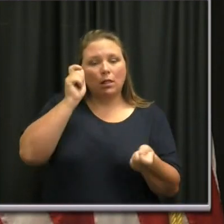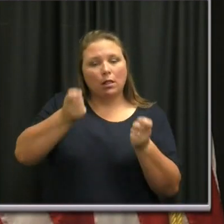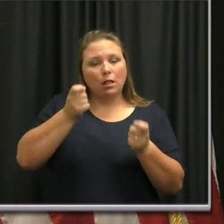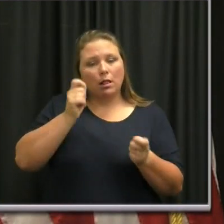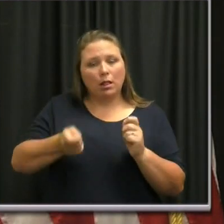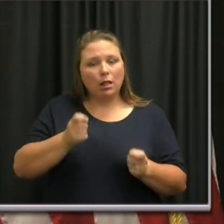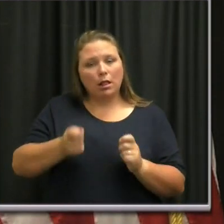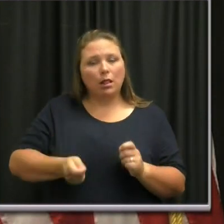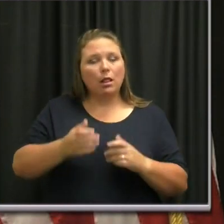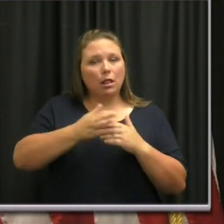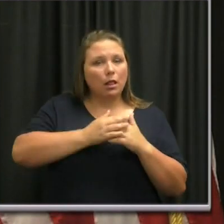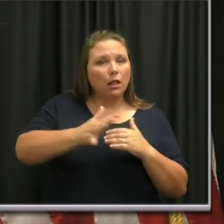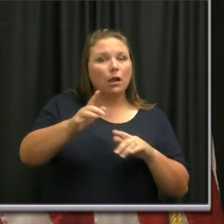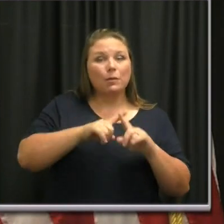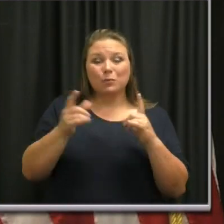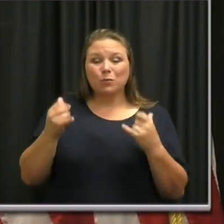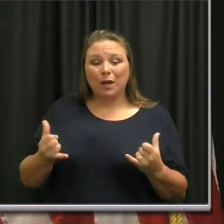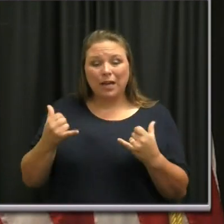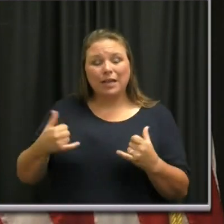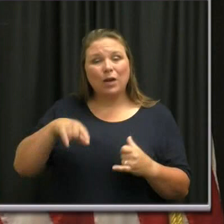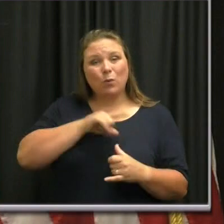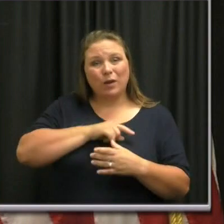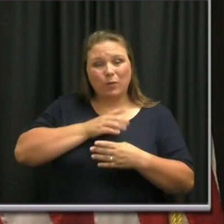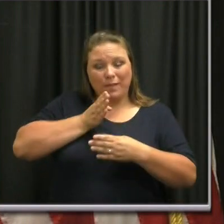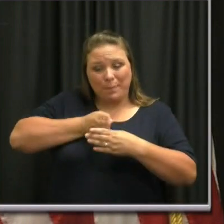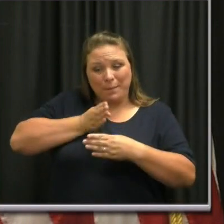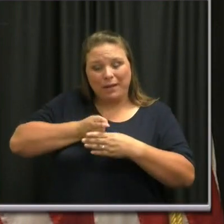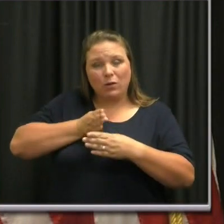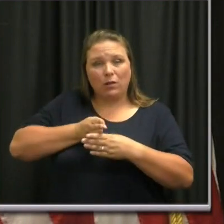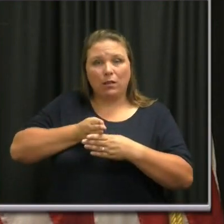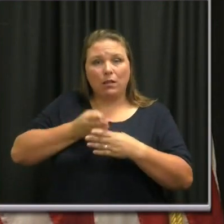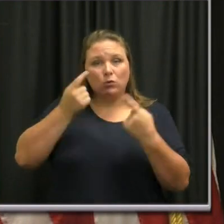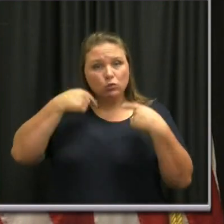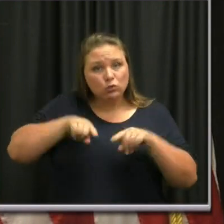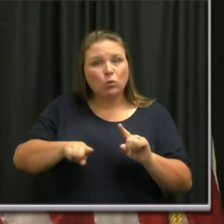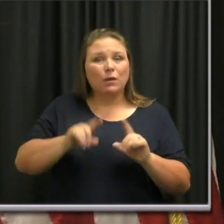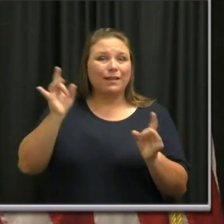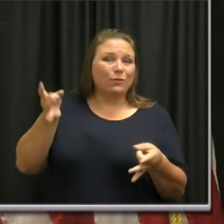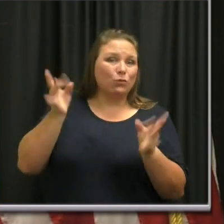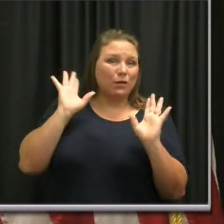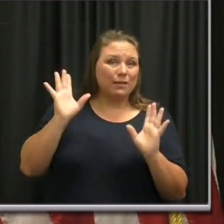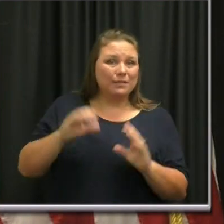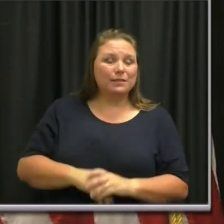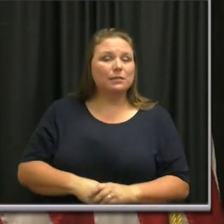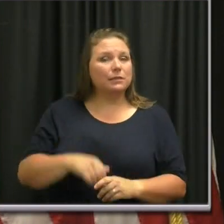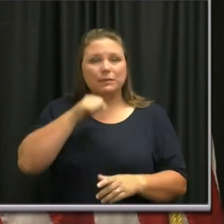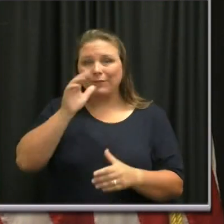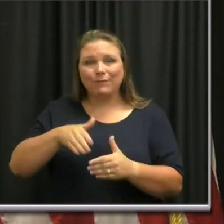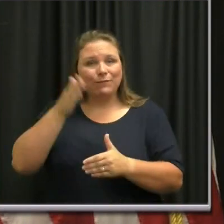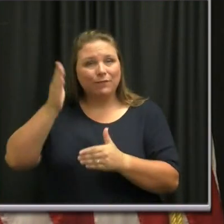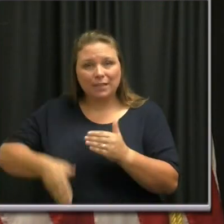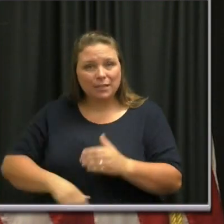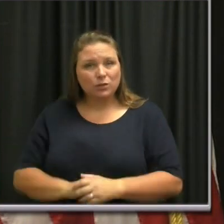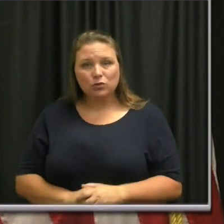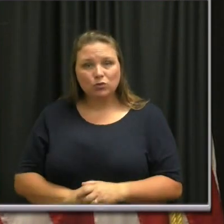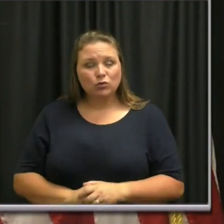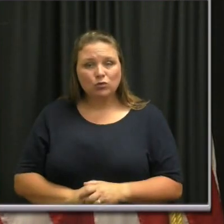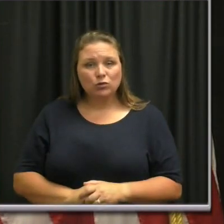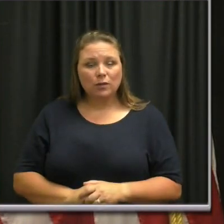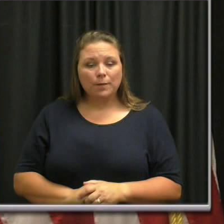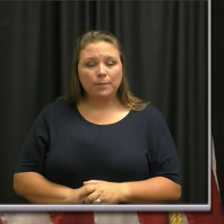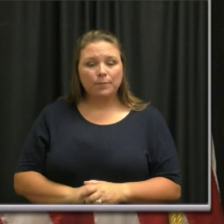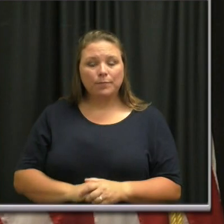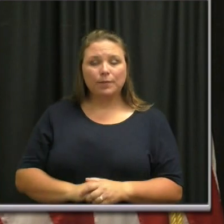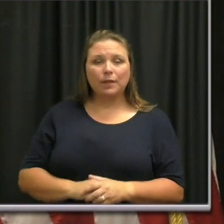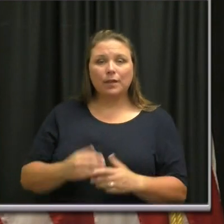going forward. But right now we are in the middle of the crisis. We can't call it as being over. Um, if I